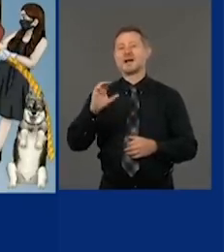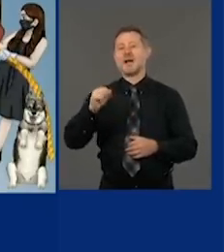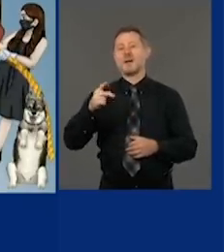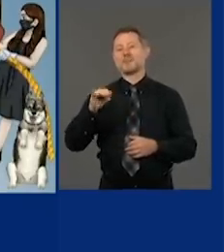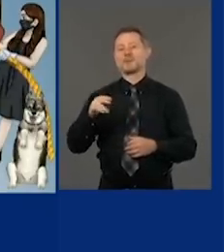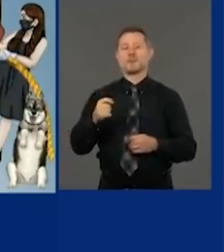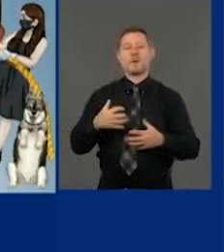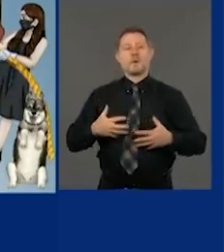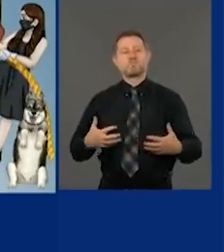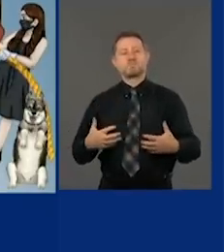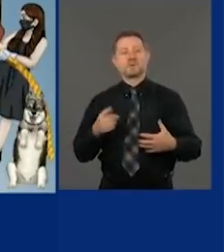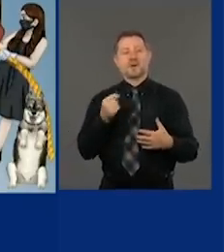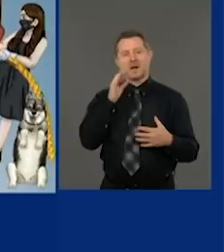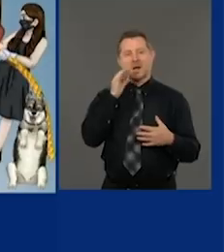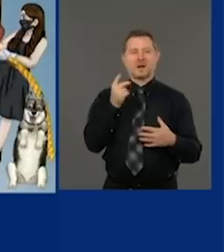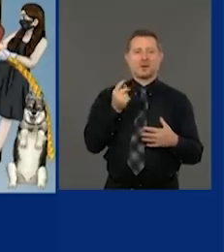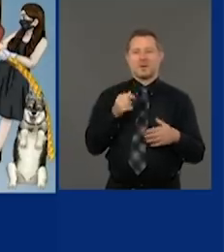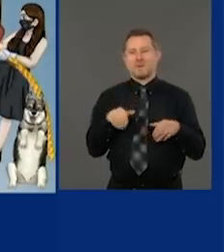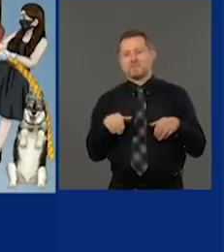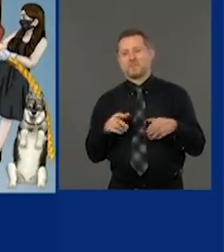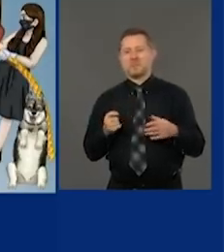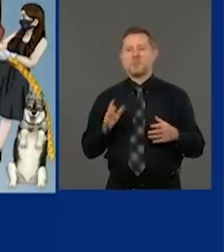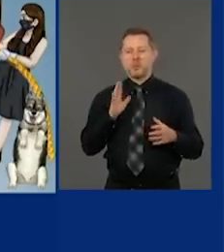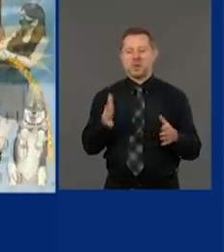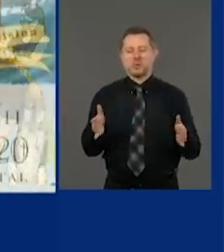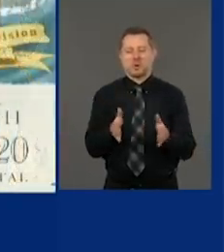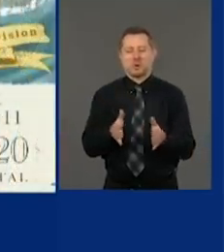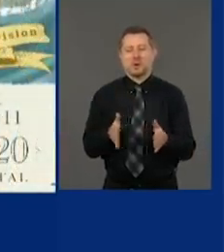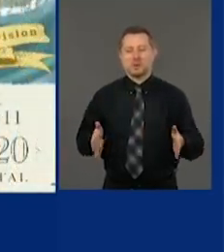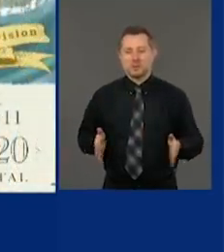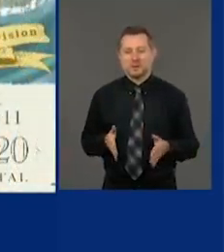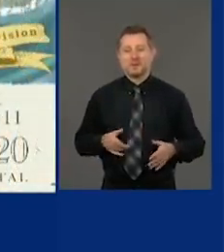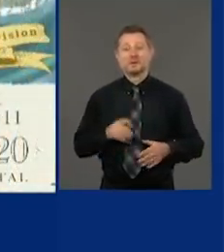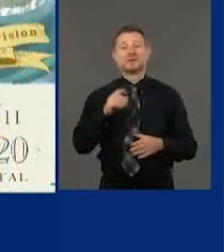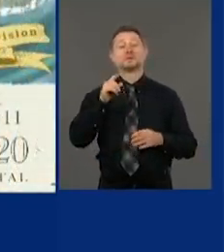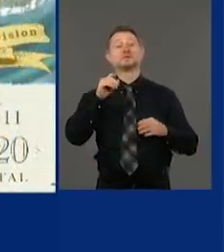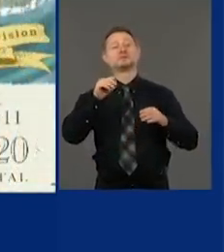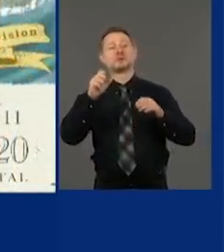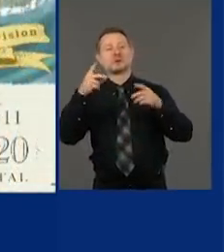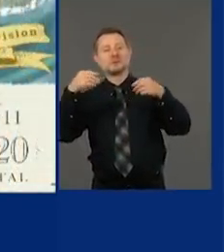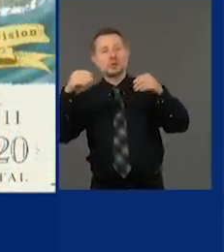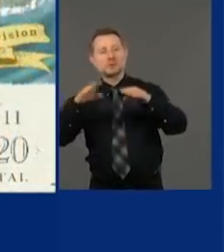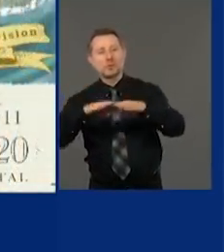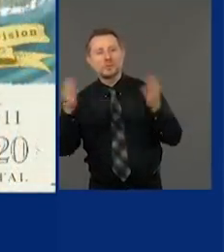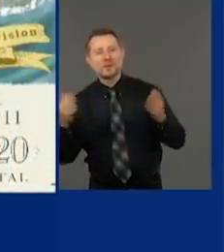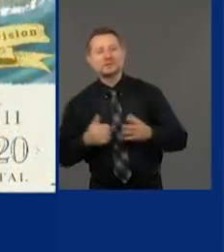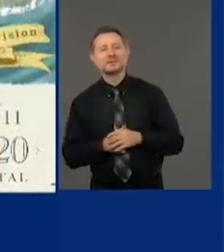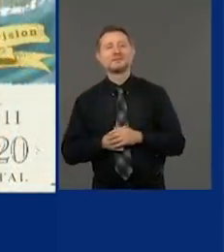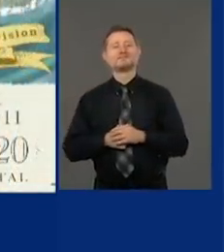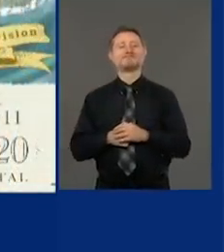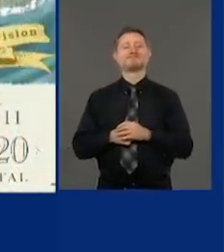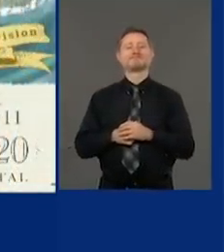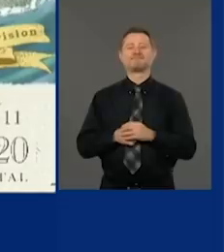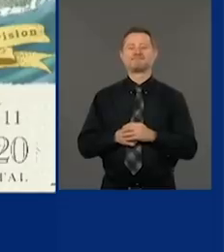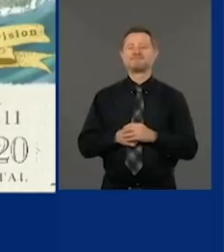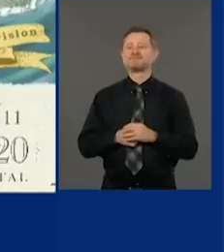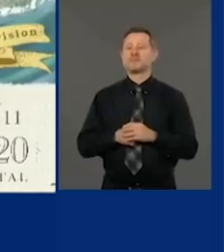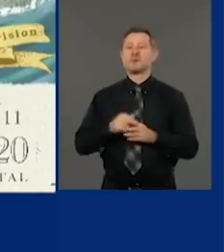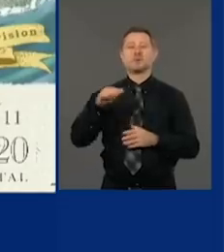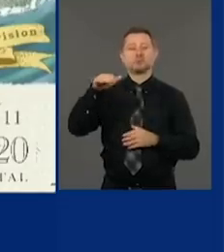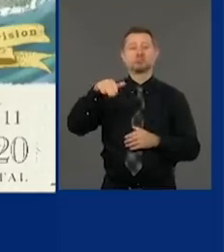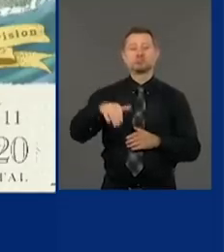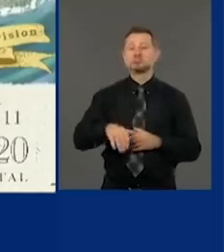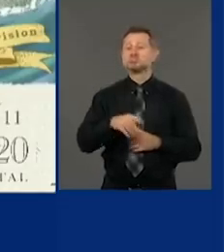that bad, but he's on his way. Stock market reopens. We come down the other side. There's the briefing